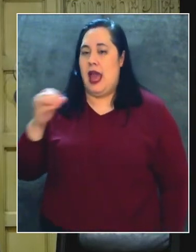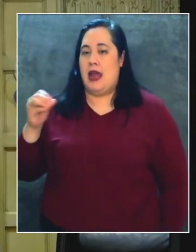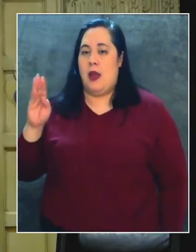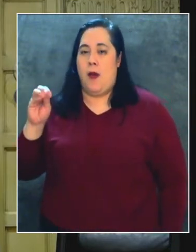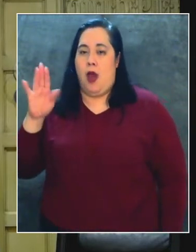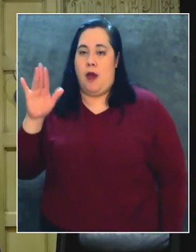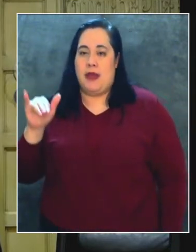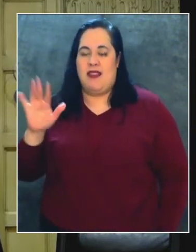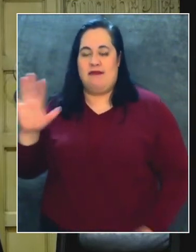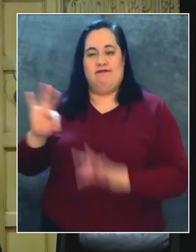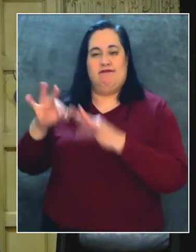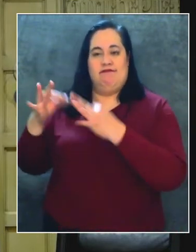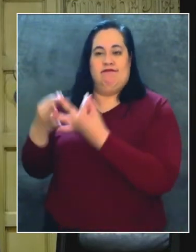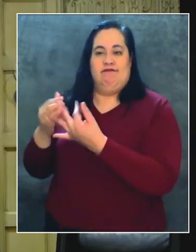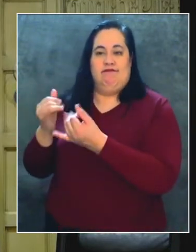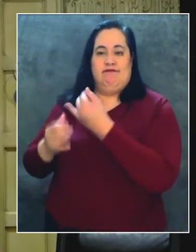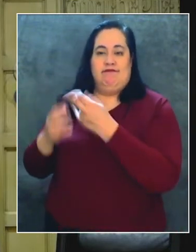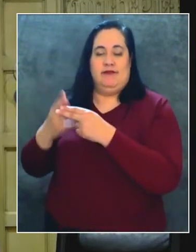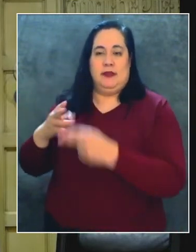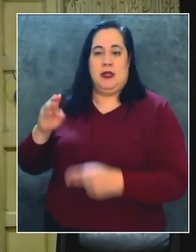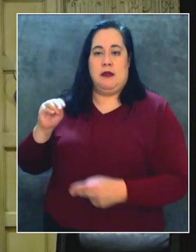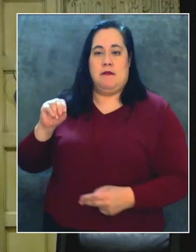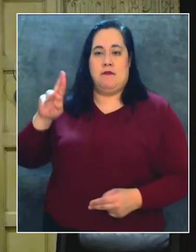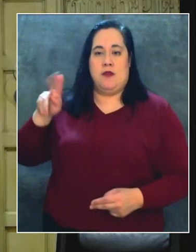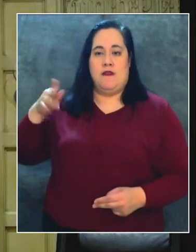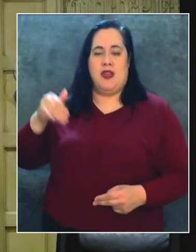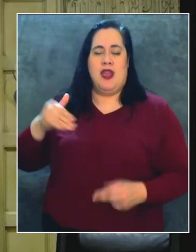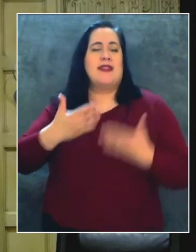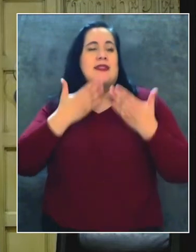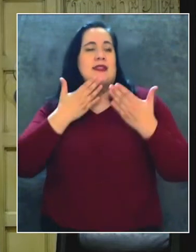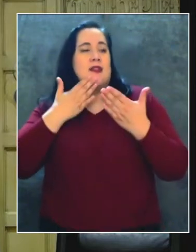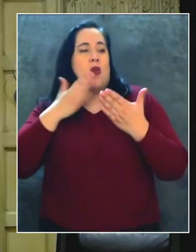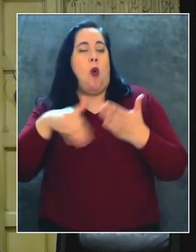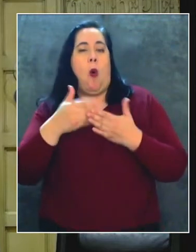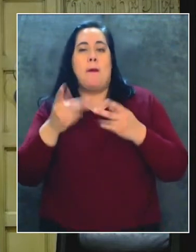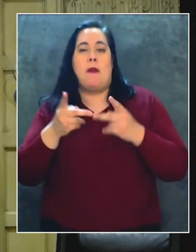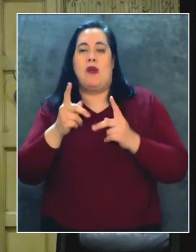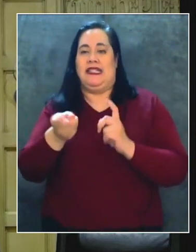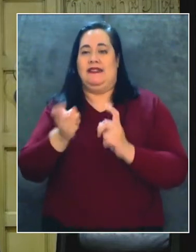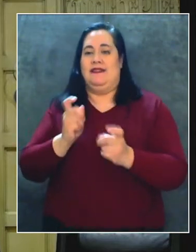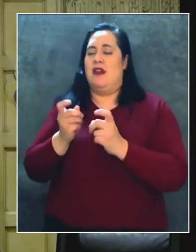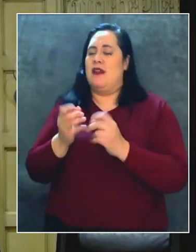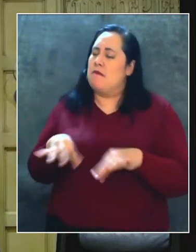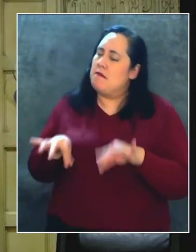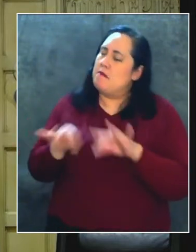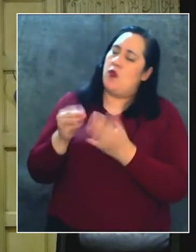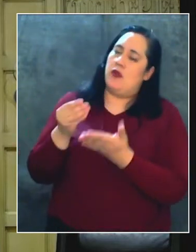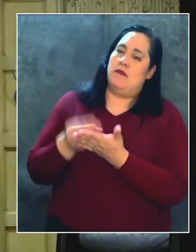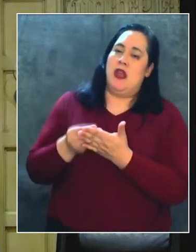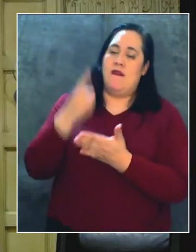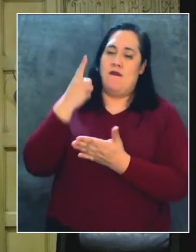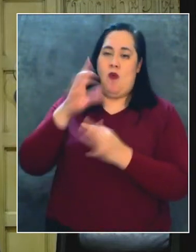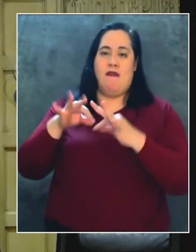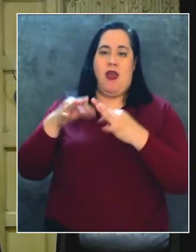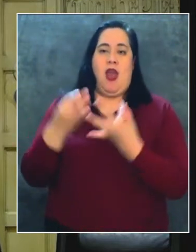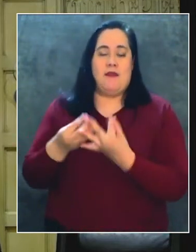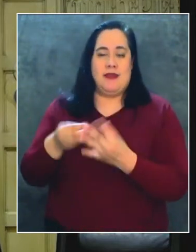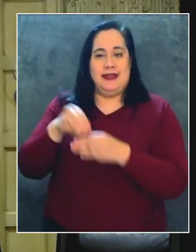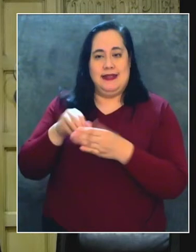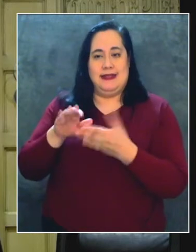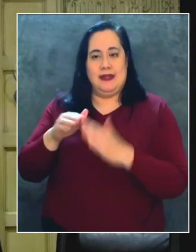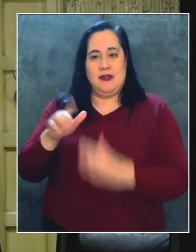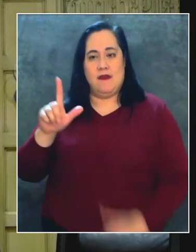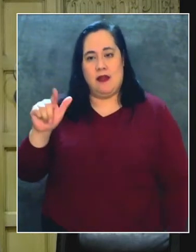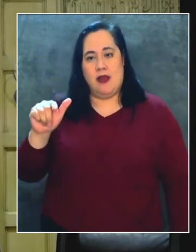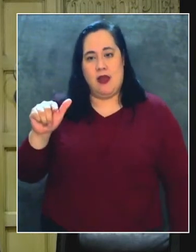Murphy y los otros que están donando este dinero crítico para las familias en Los Angeles.